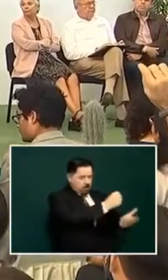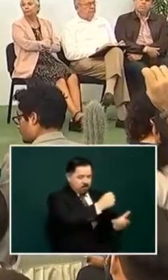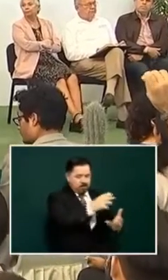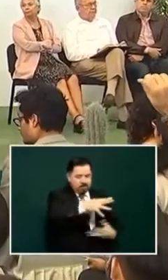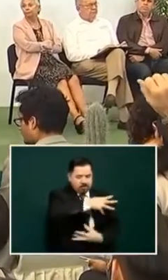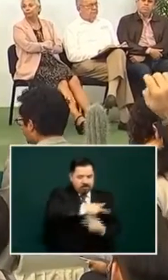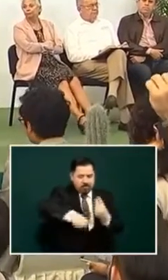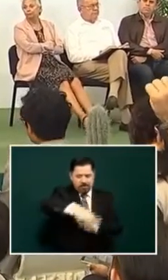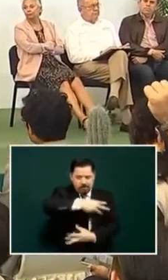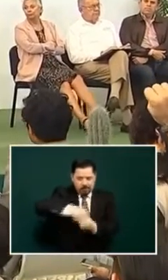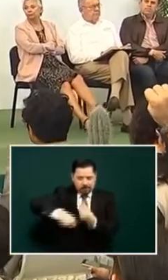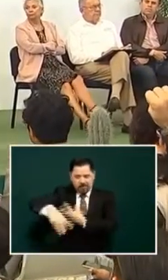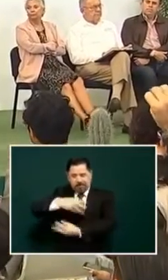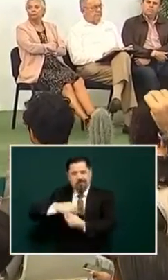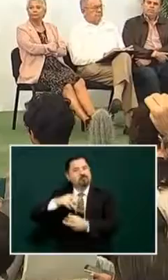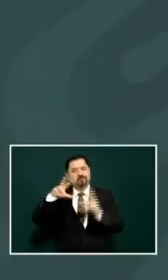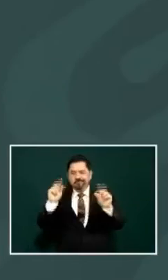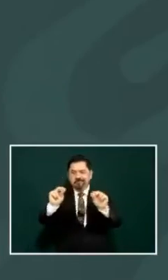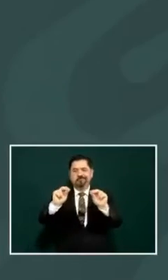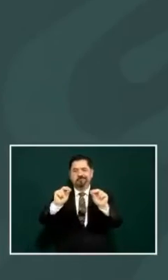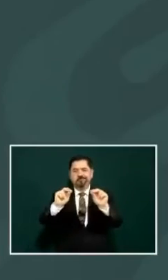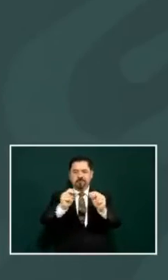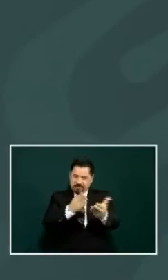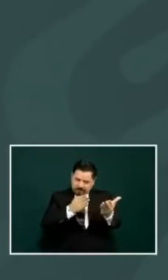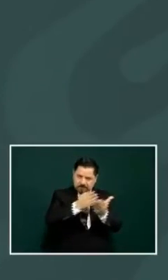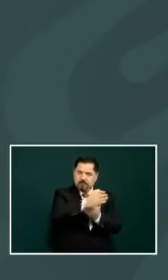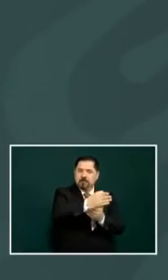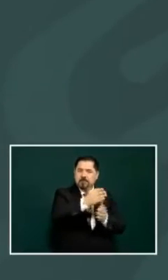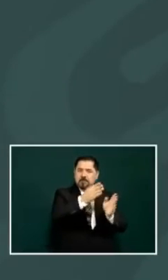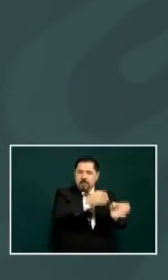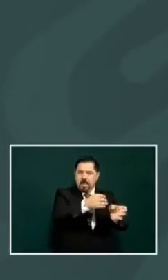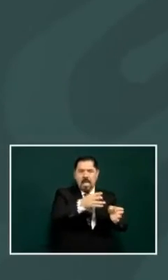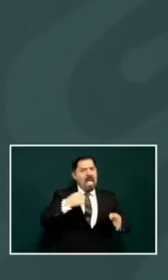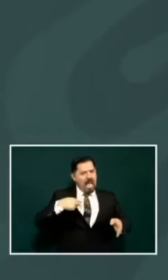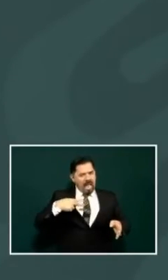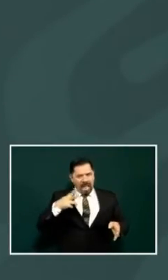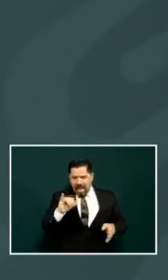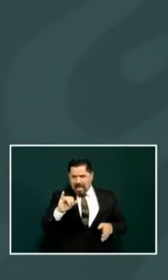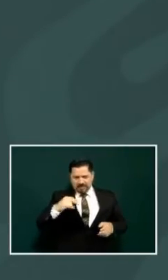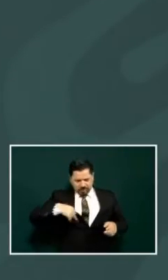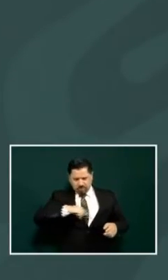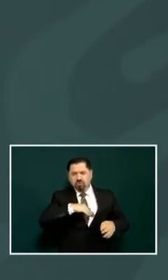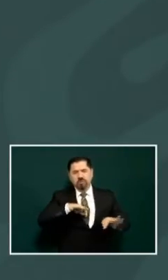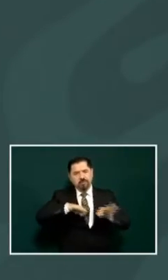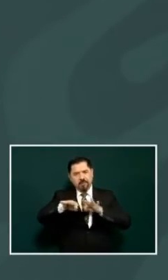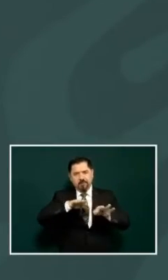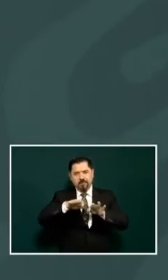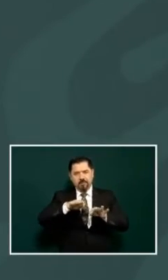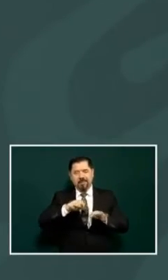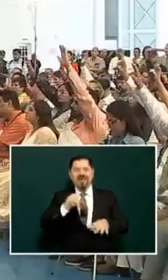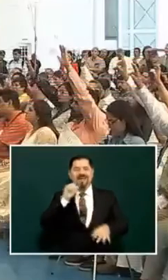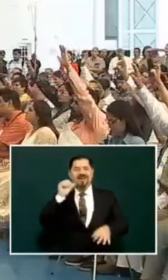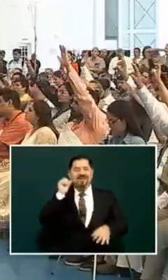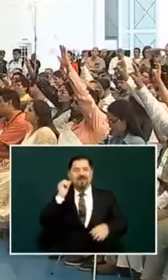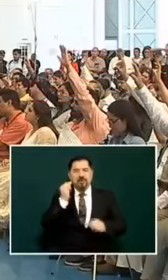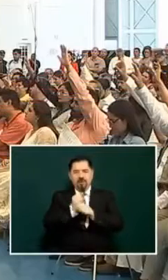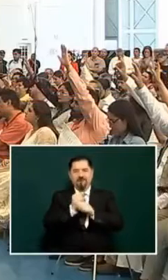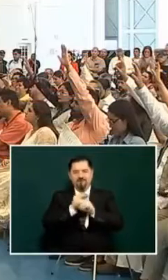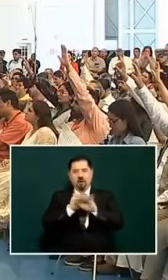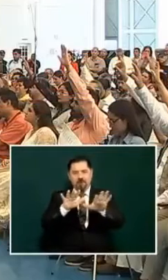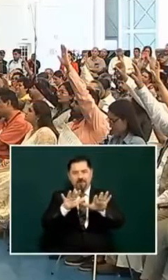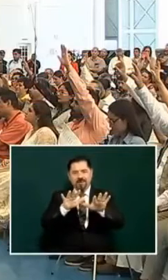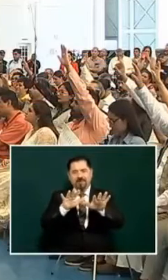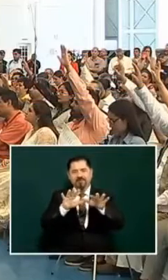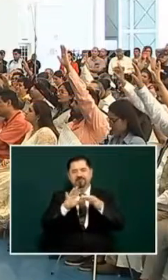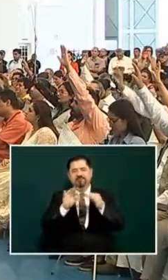that's how we're acting in every way and I said it yesterday in the informe my assessors the